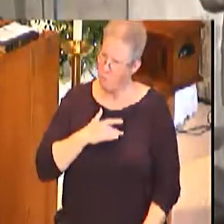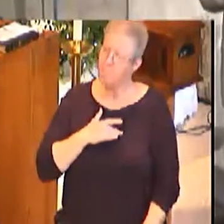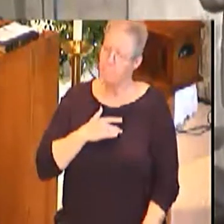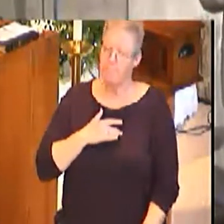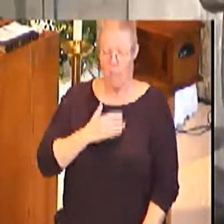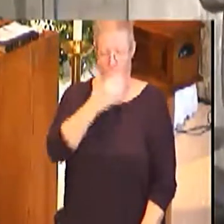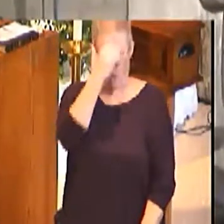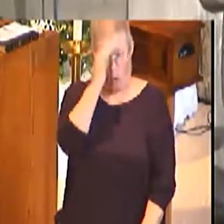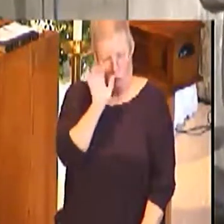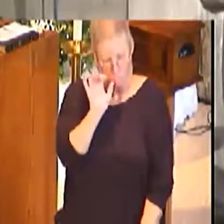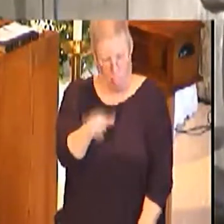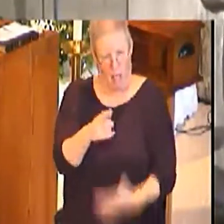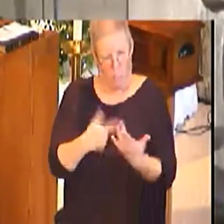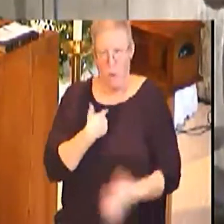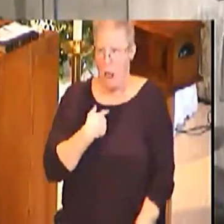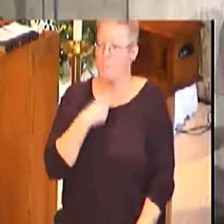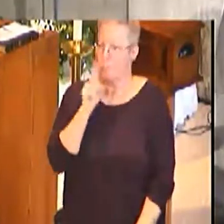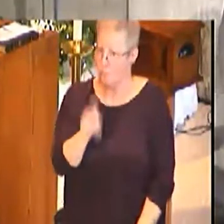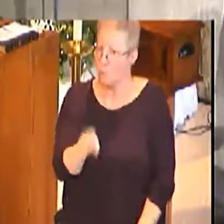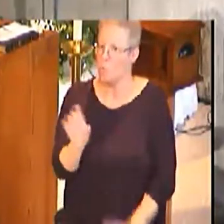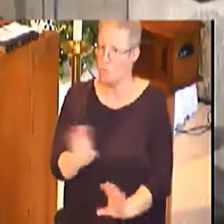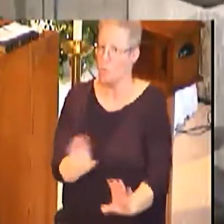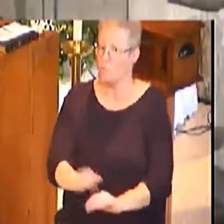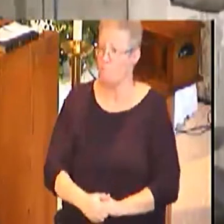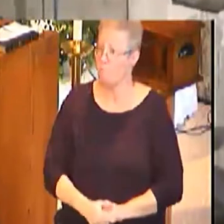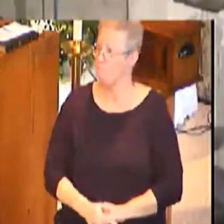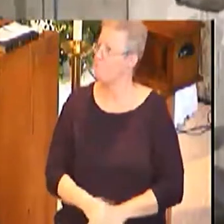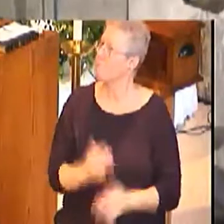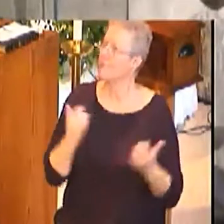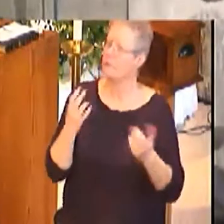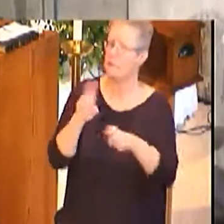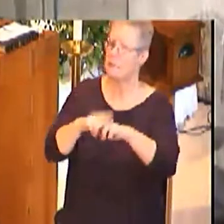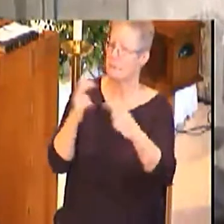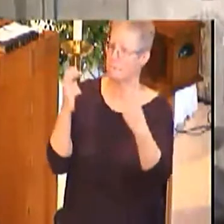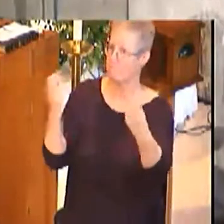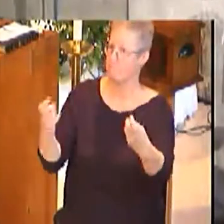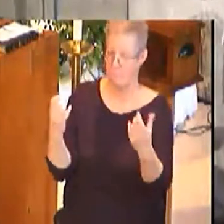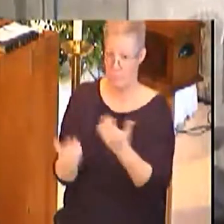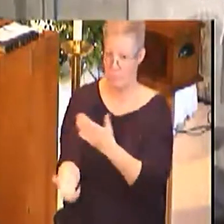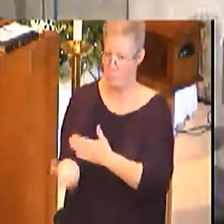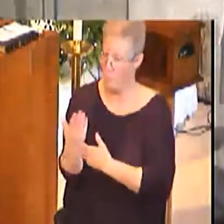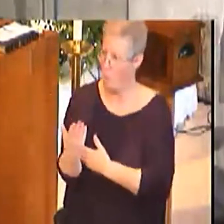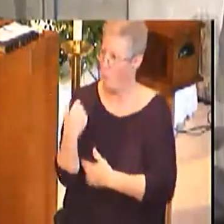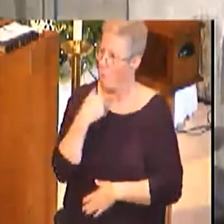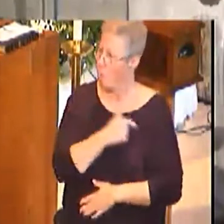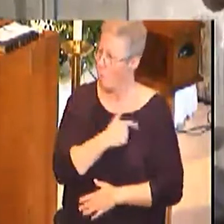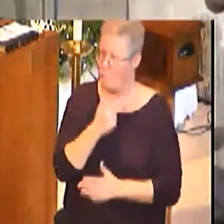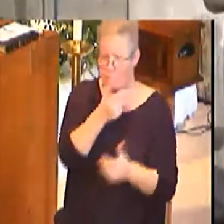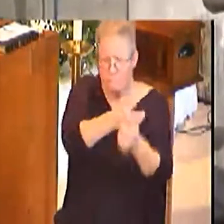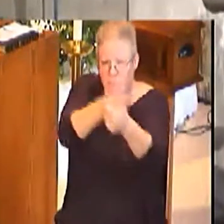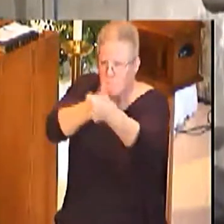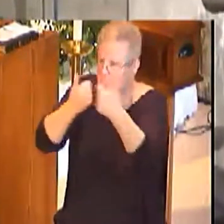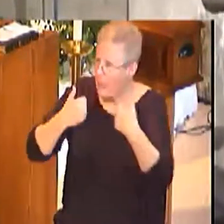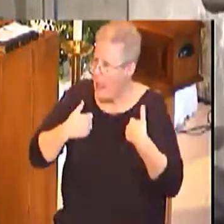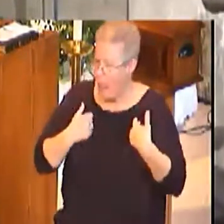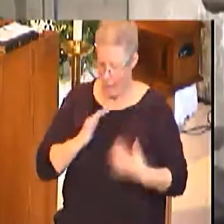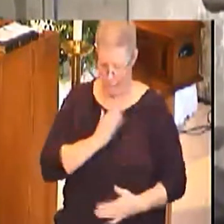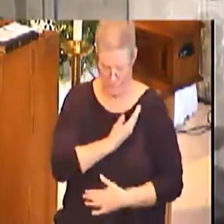do. And sitting in the sanctuary this morning, we have our own individual guidance.